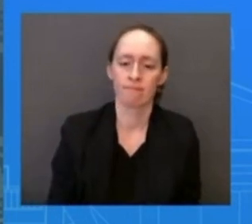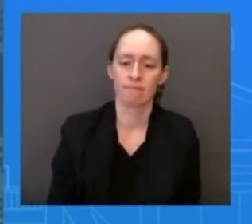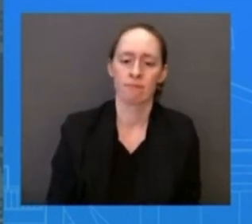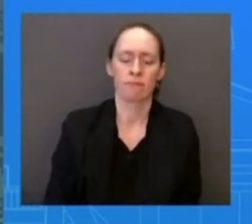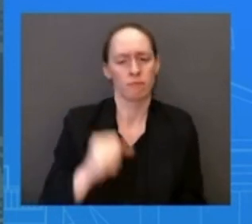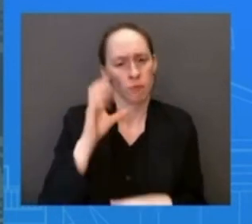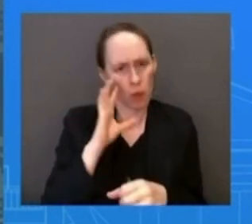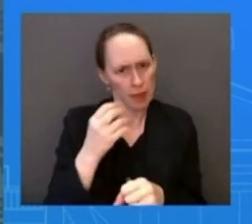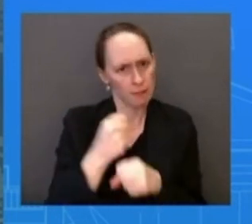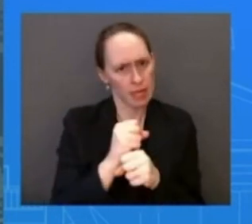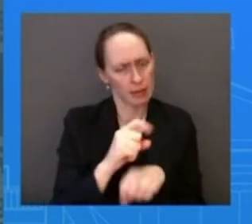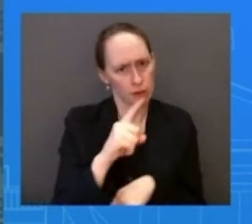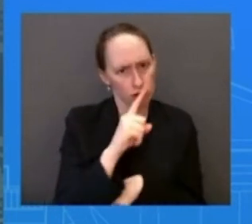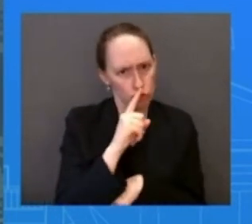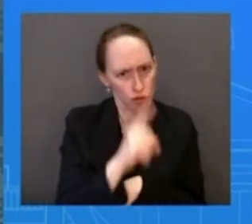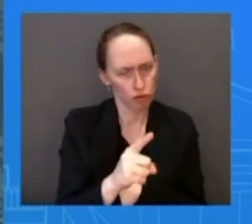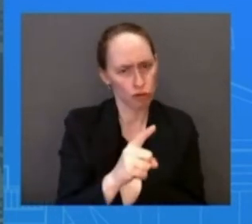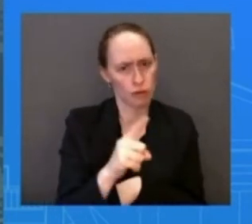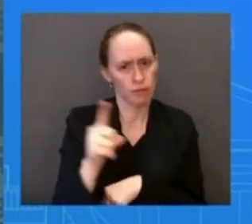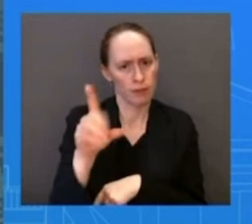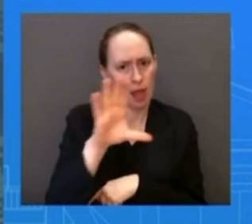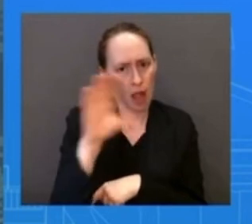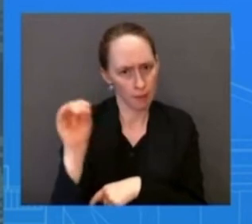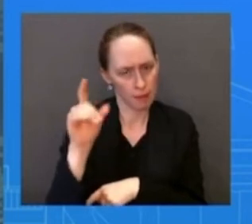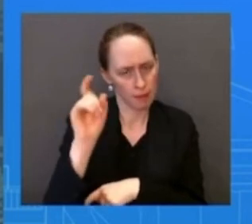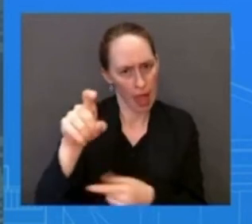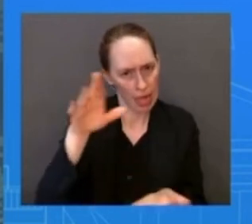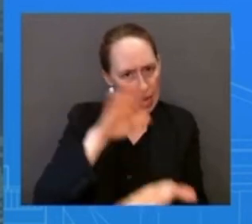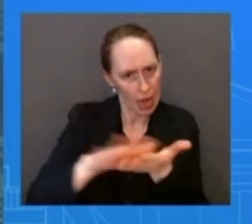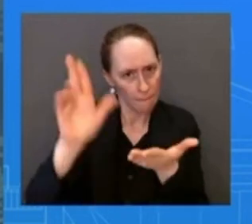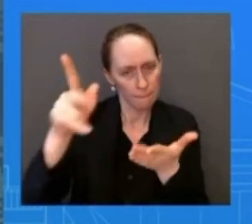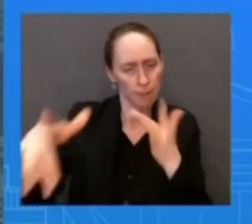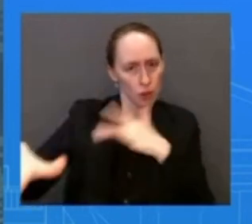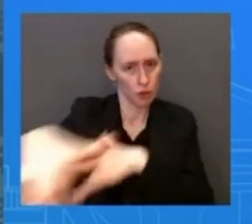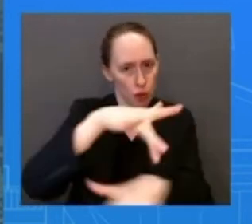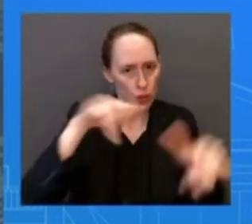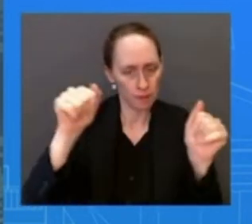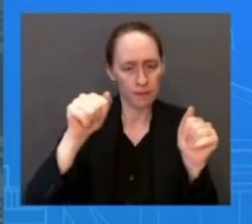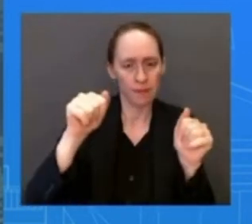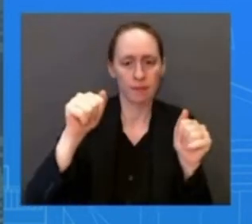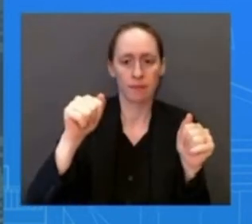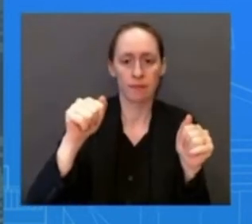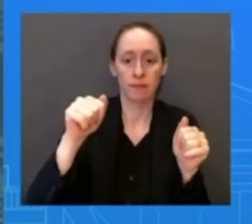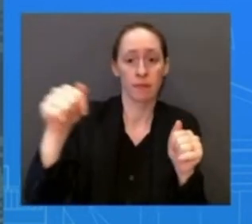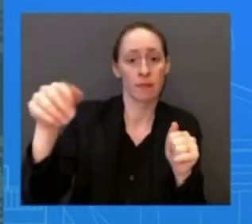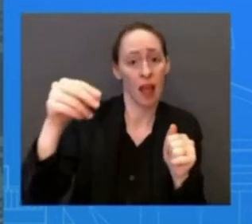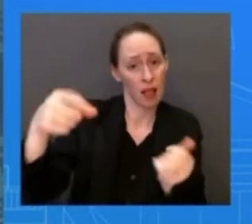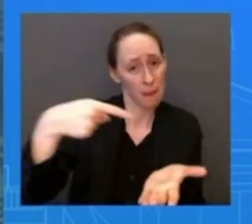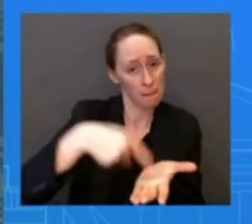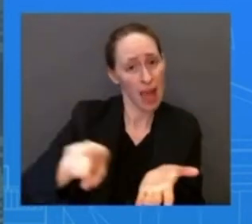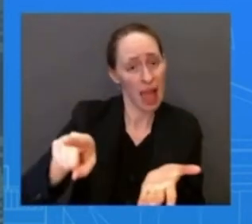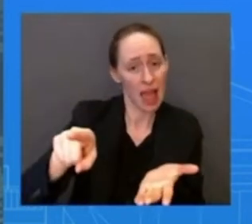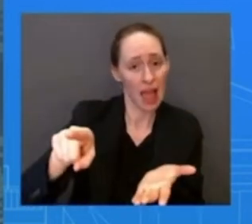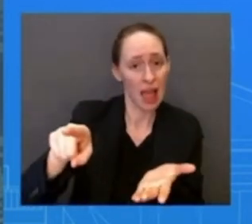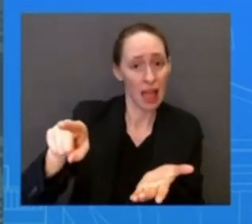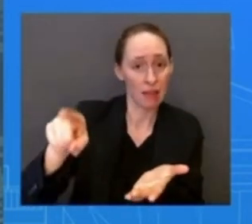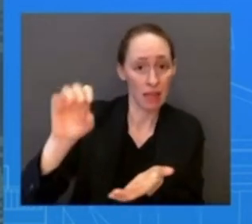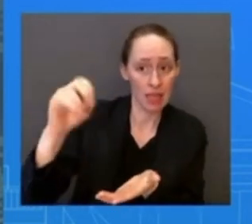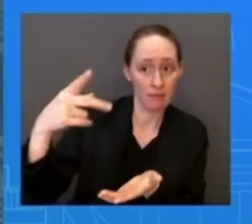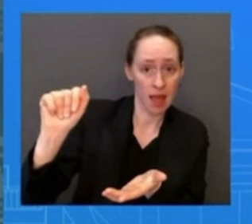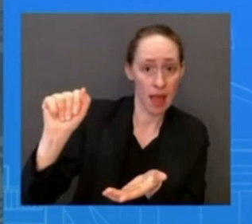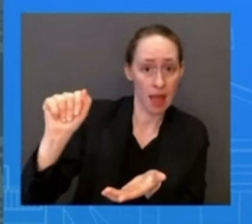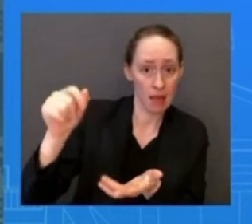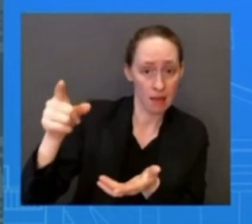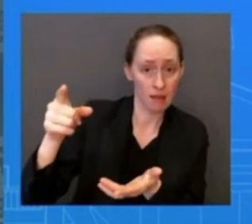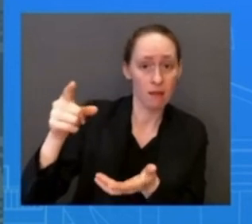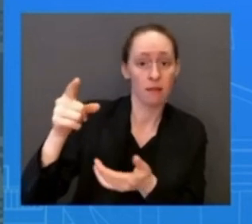for the work that the EPA is doing currently right now. That's what you heard from Administrator Regan. And we're going to, you know,